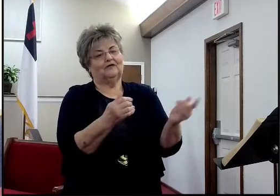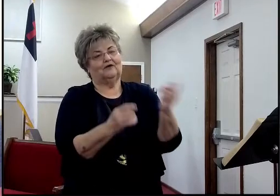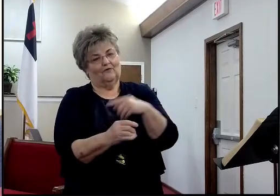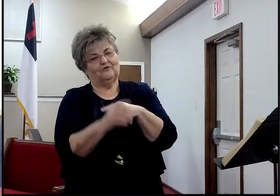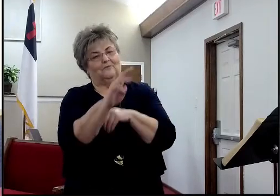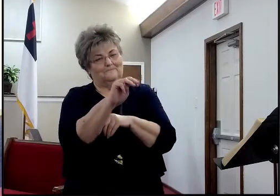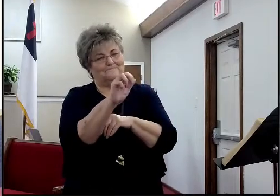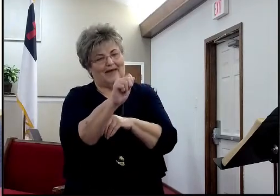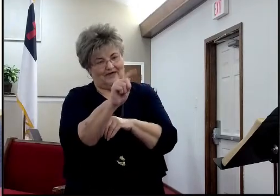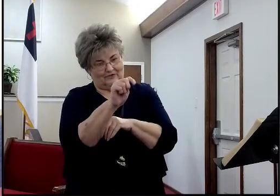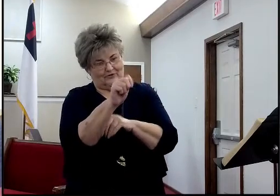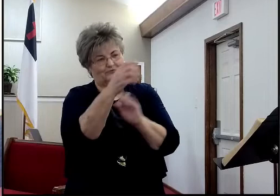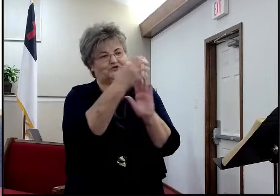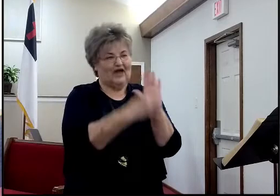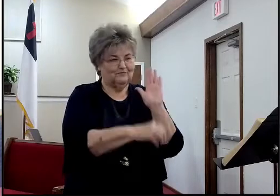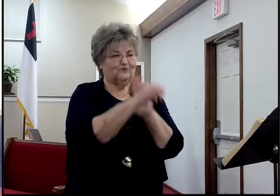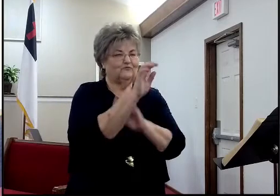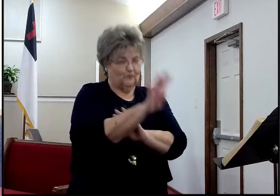Matthew chapter number four,